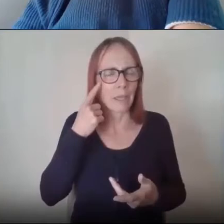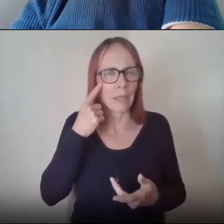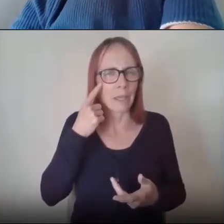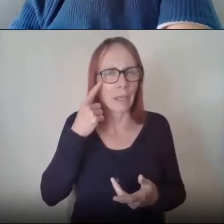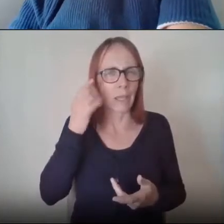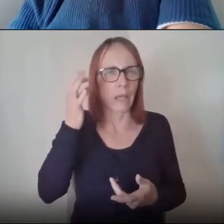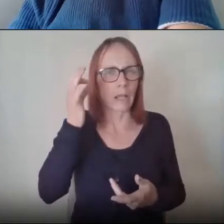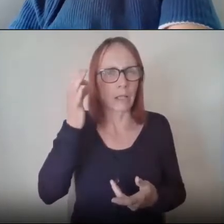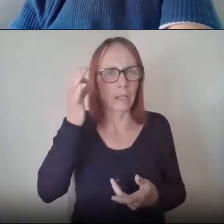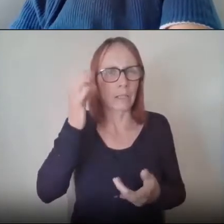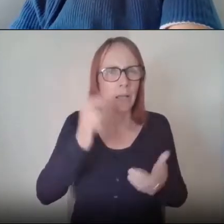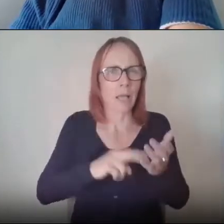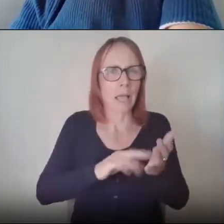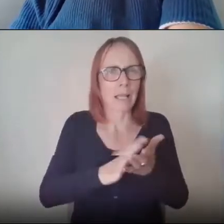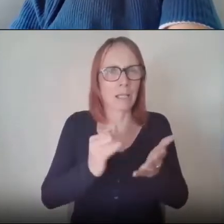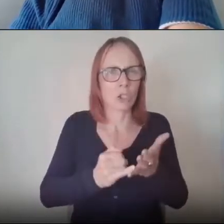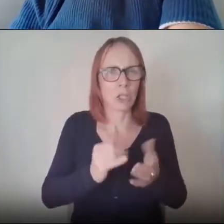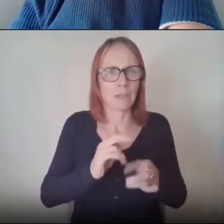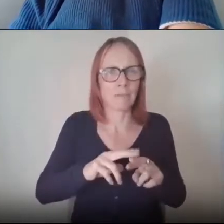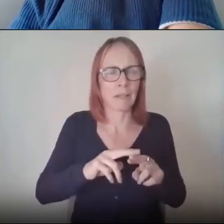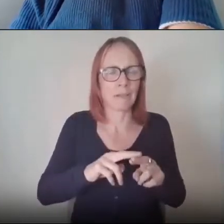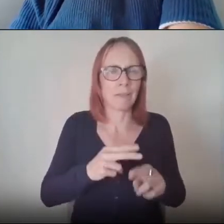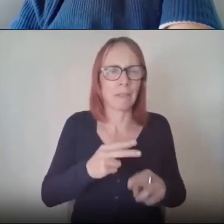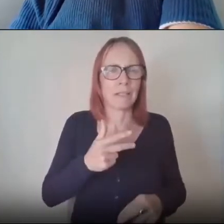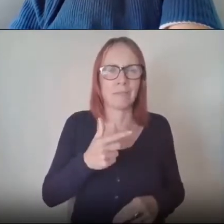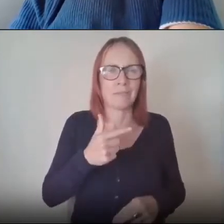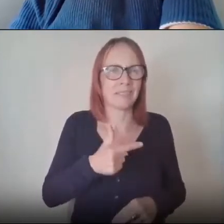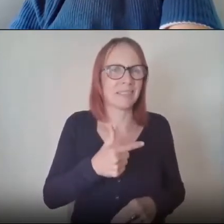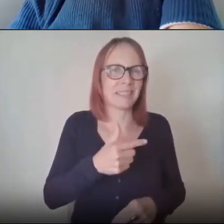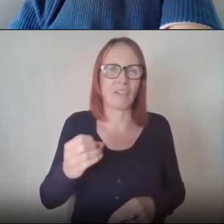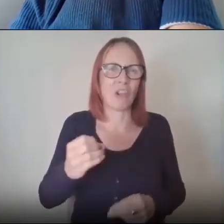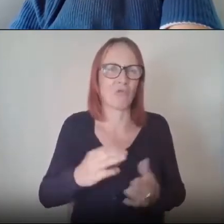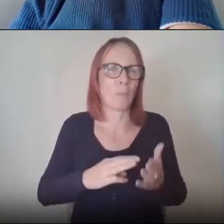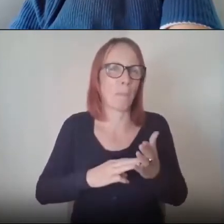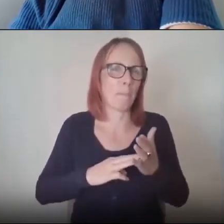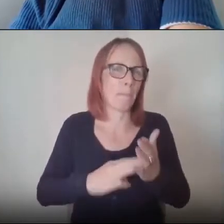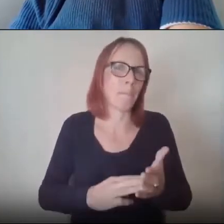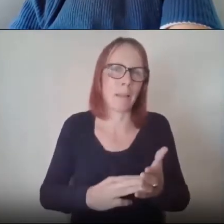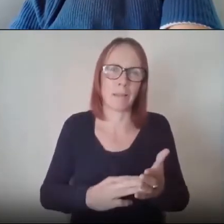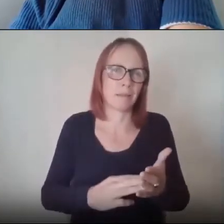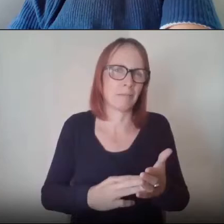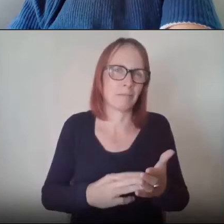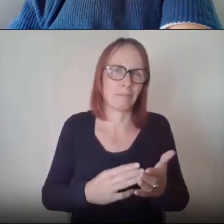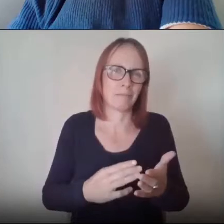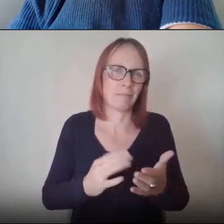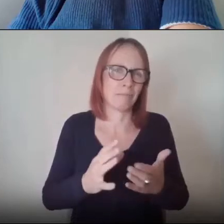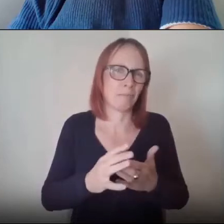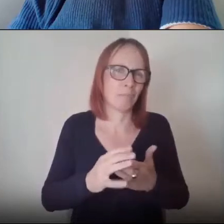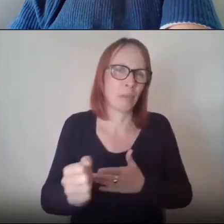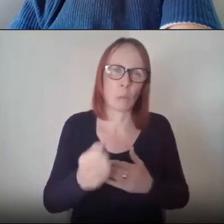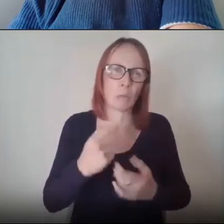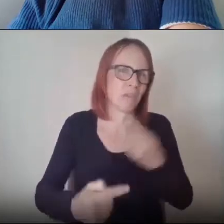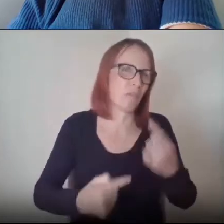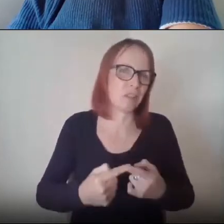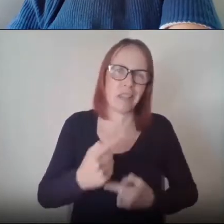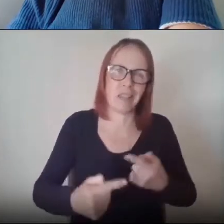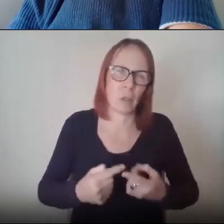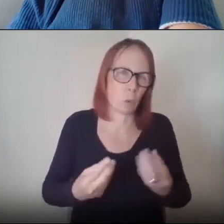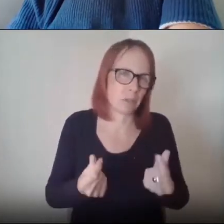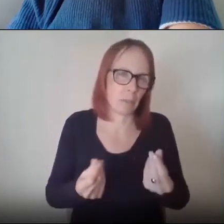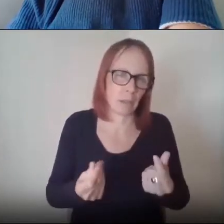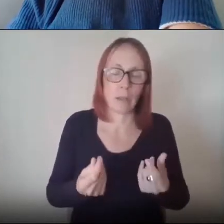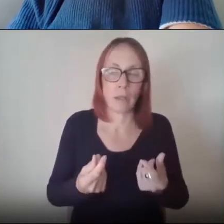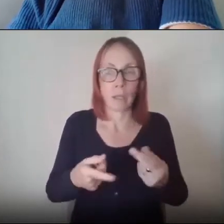million pounds a year and give or take if you then went on the basis that five or seven